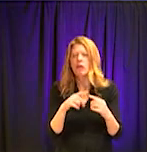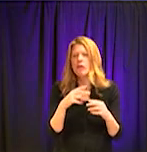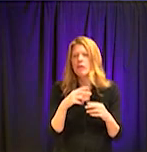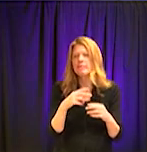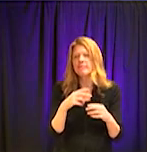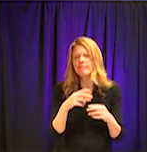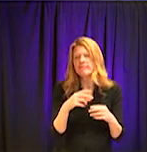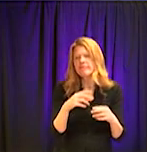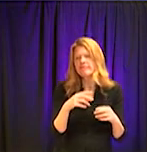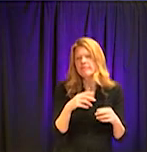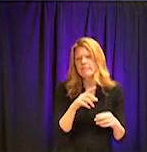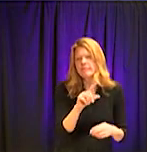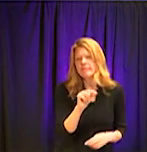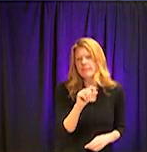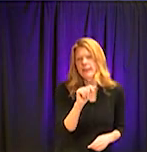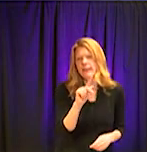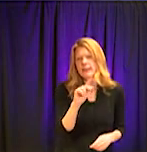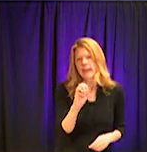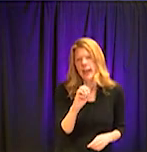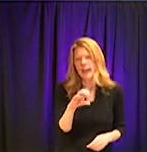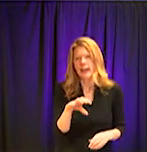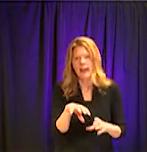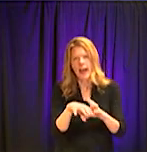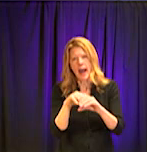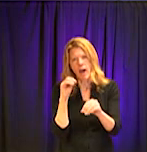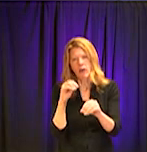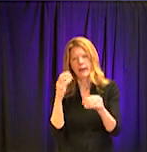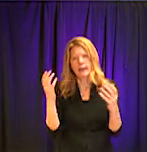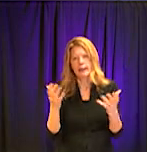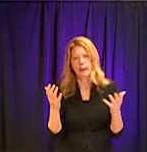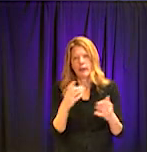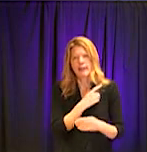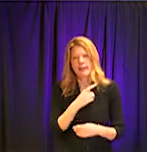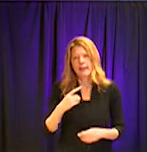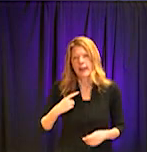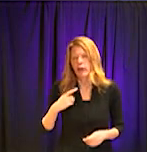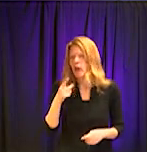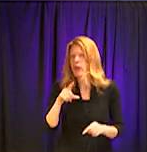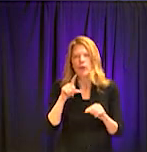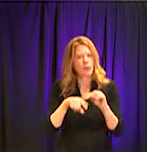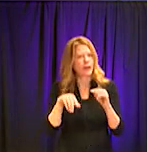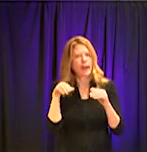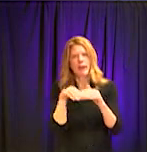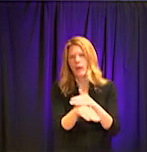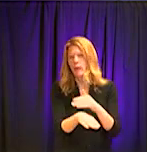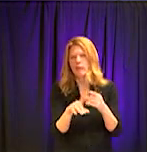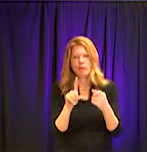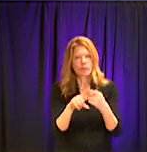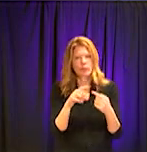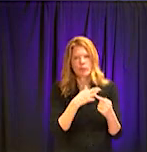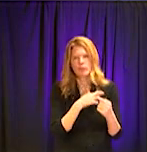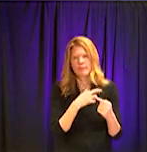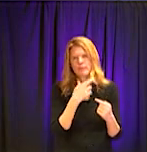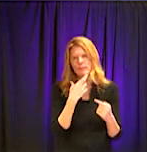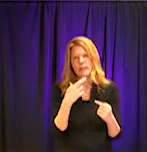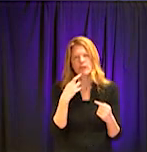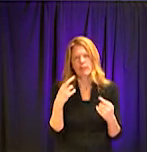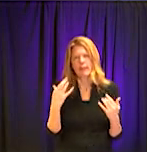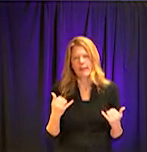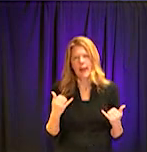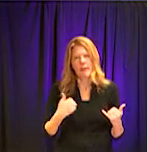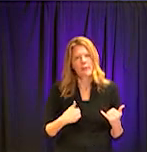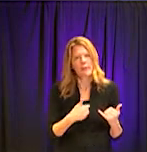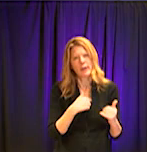takeout only for the restaurants in the city of Decatur. Those other restaurants have done done similar. We also